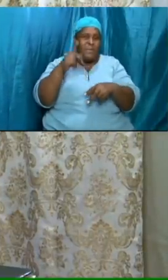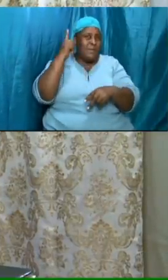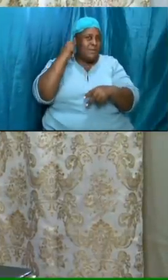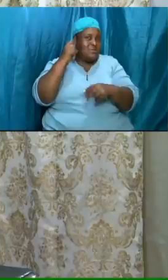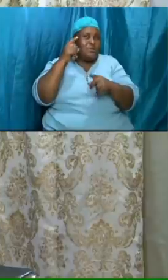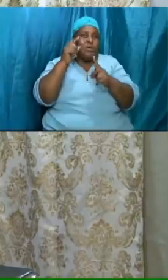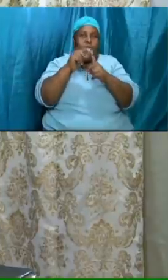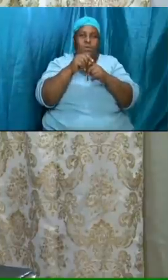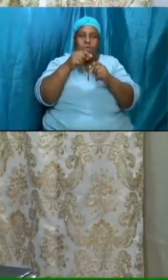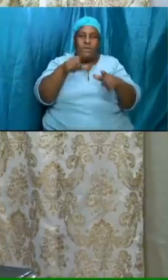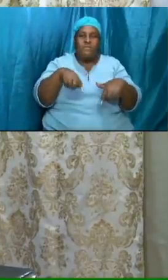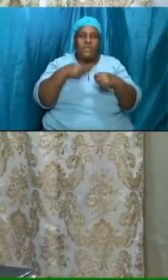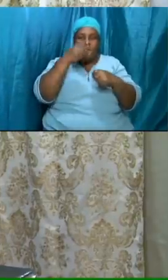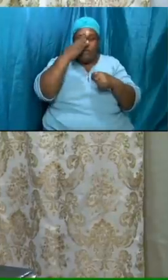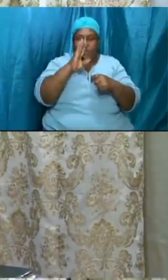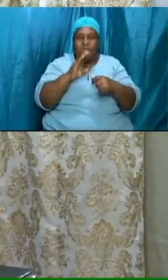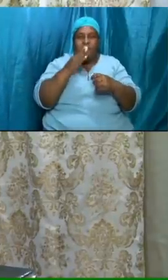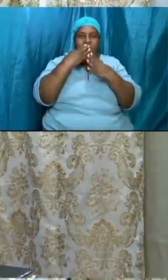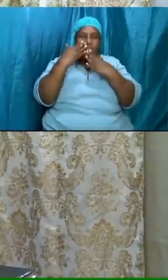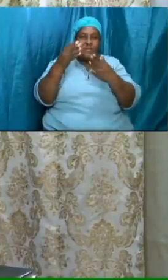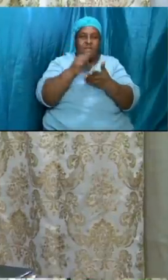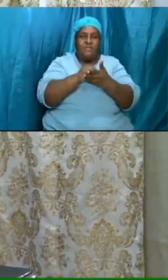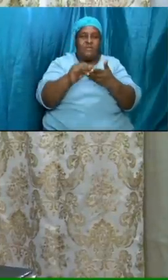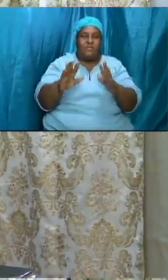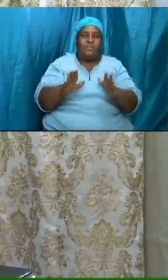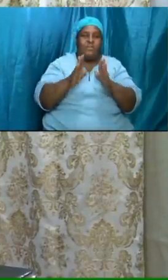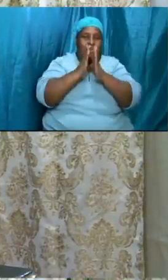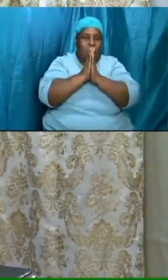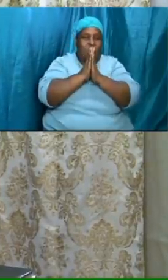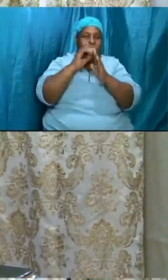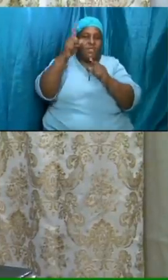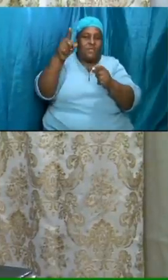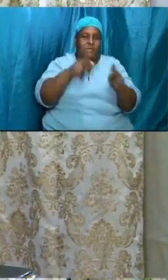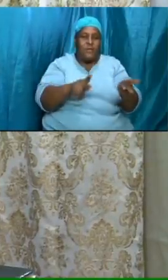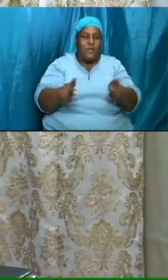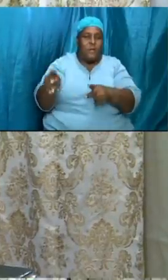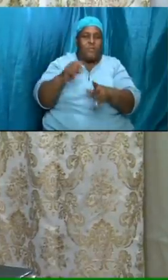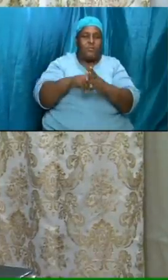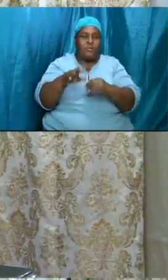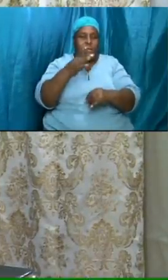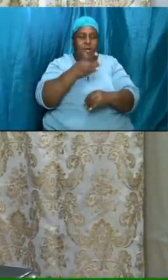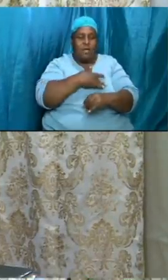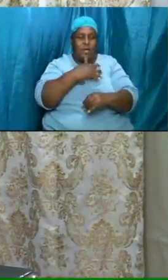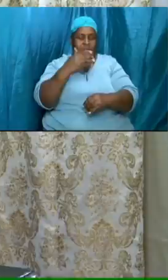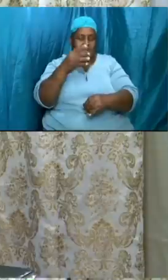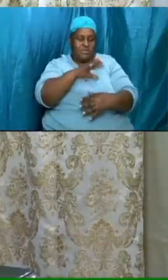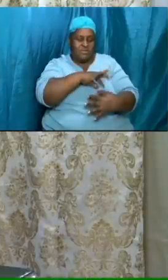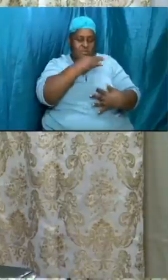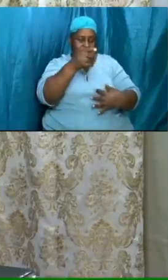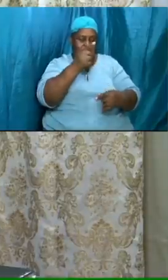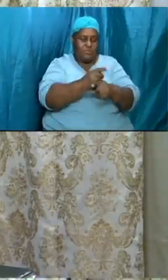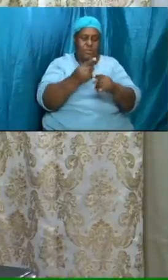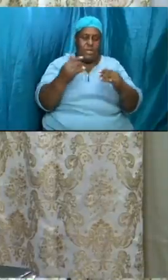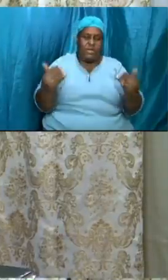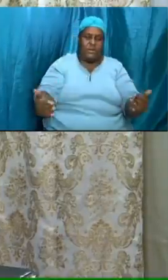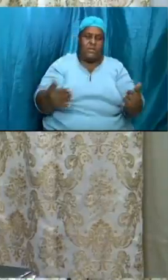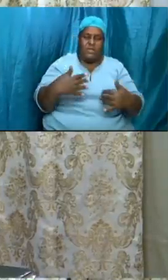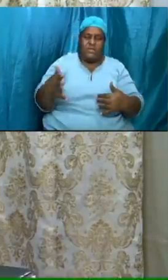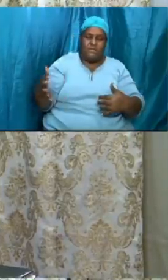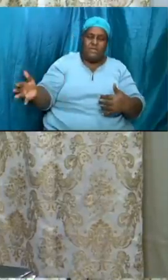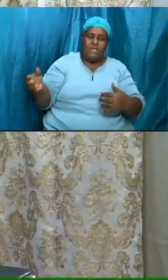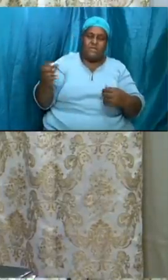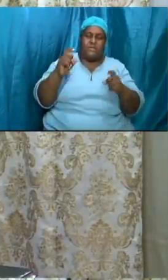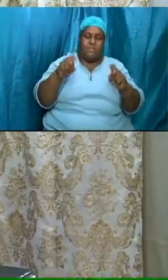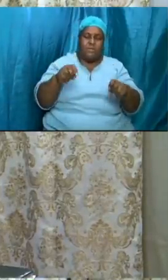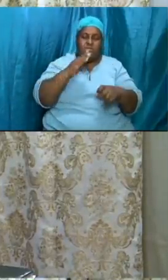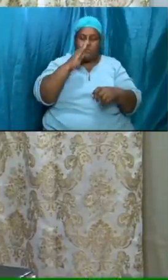living god thank you for your saints i pray that you will inject into our hearts and into our spirits right now the things that